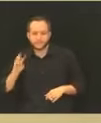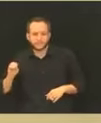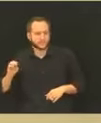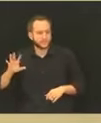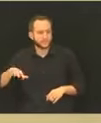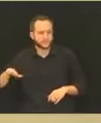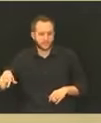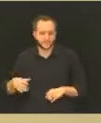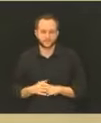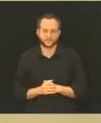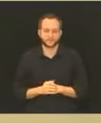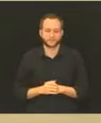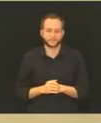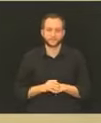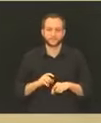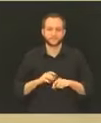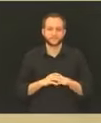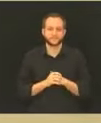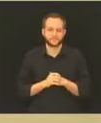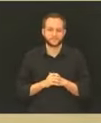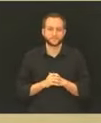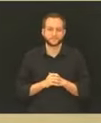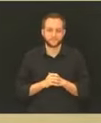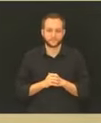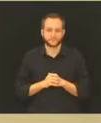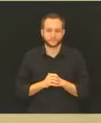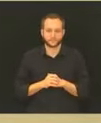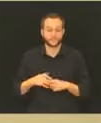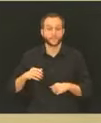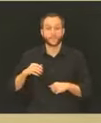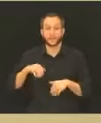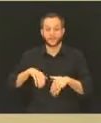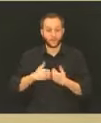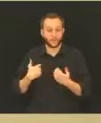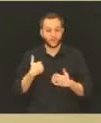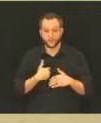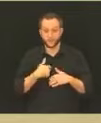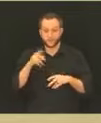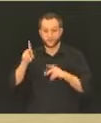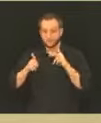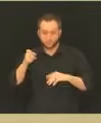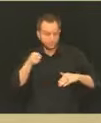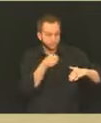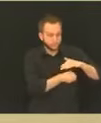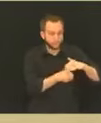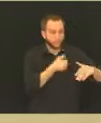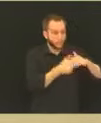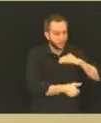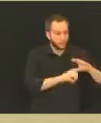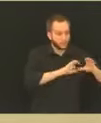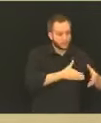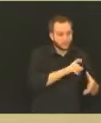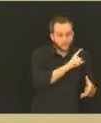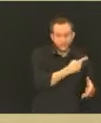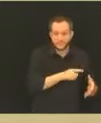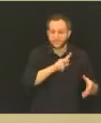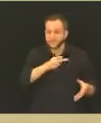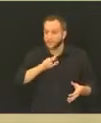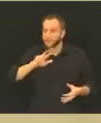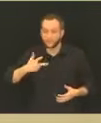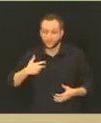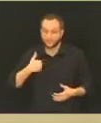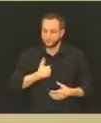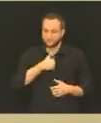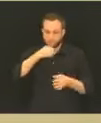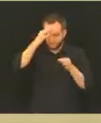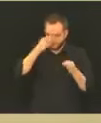between phase one and phase two, we didn't make that decision. The state made that decision to say if you are 65 plus. Now,